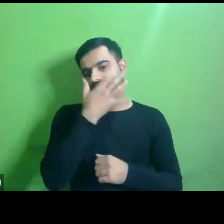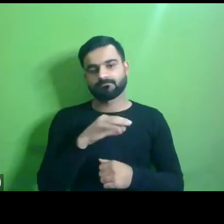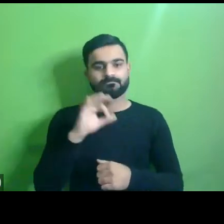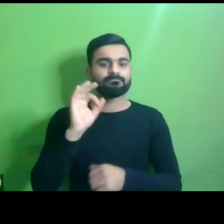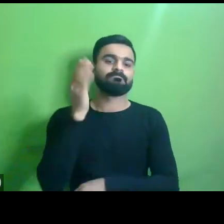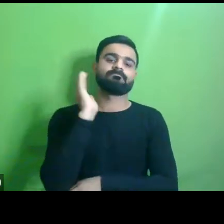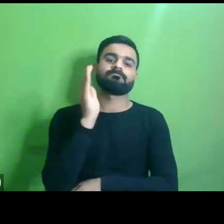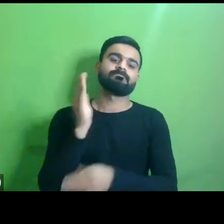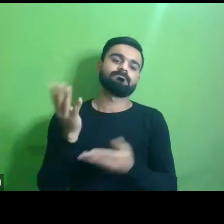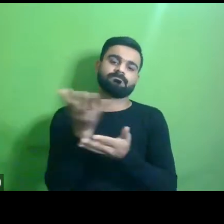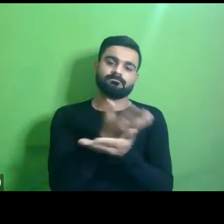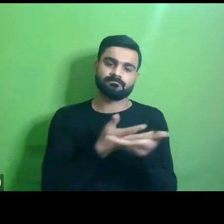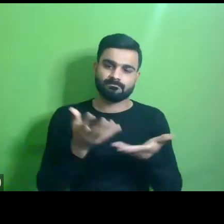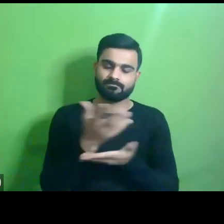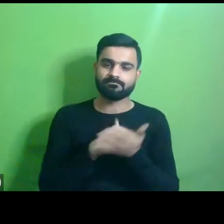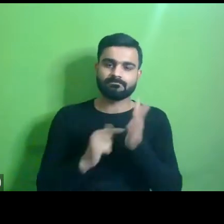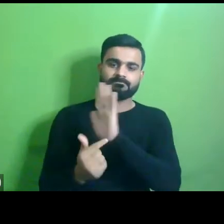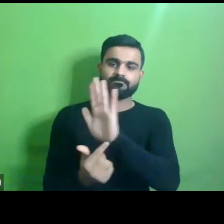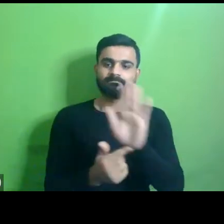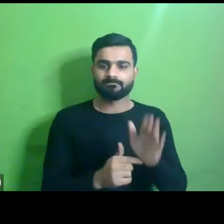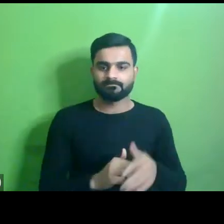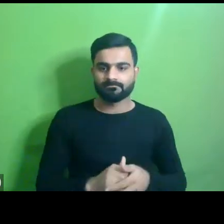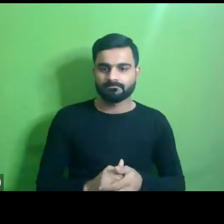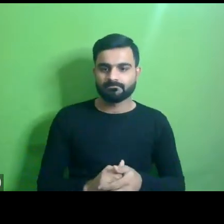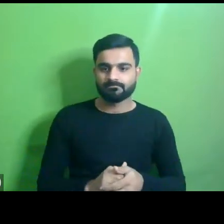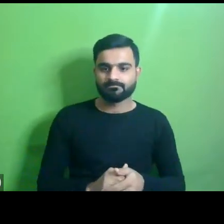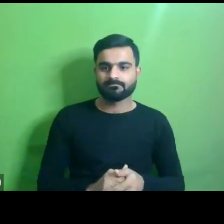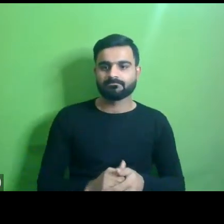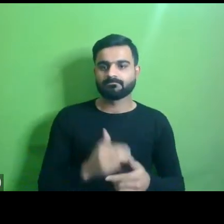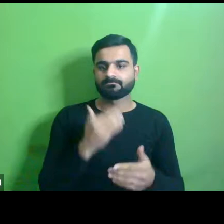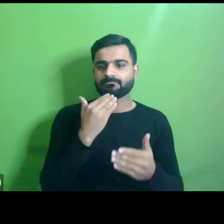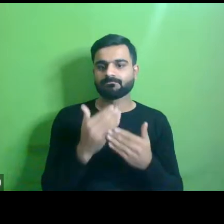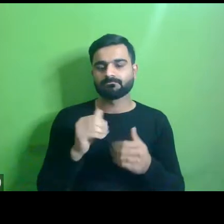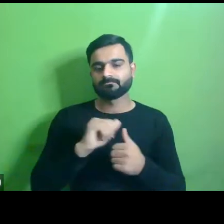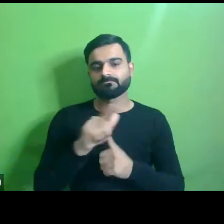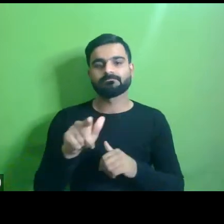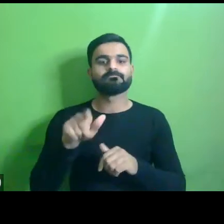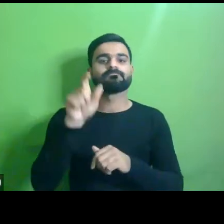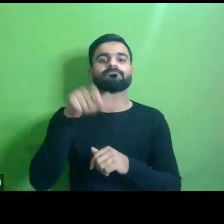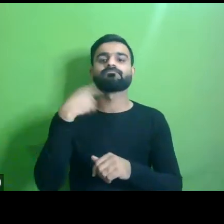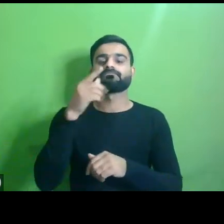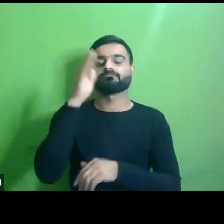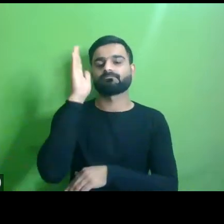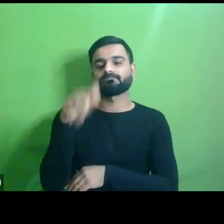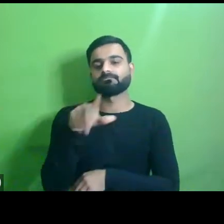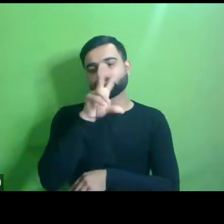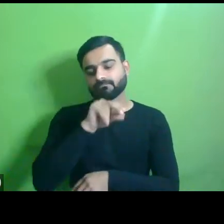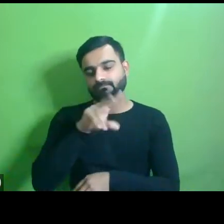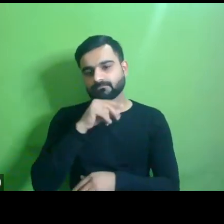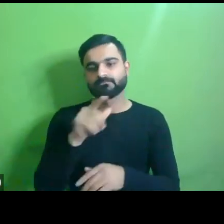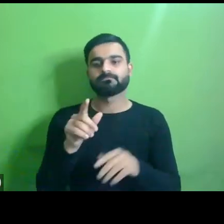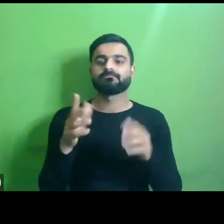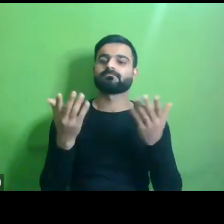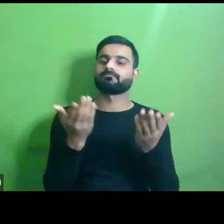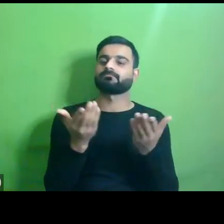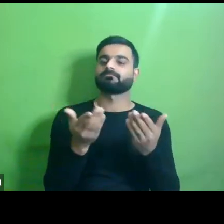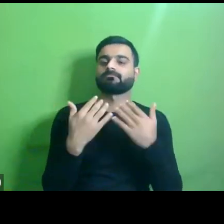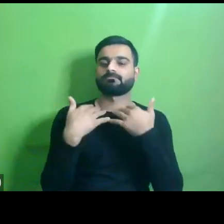concluding uh address uh and i would like to thank all our panelists speakers attendees and